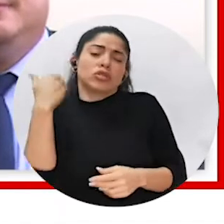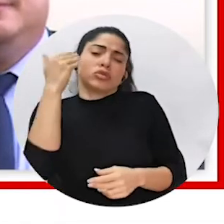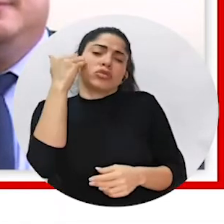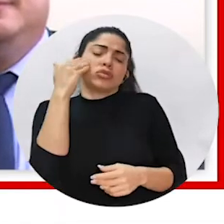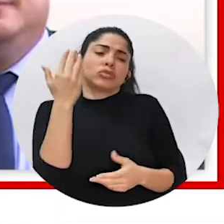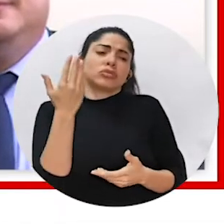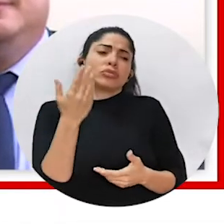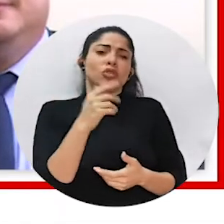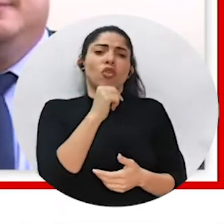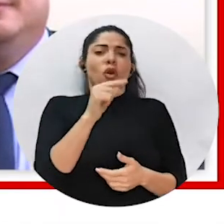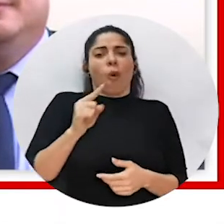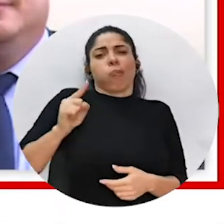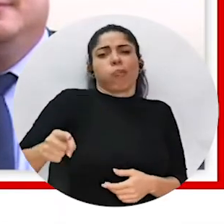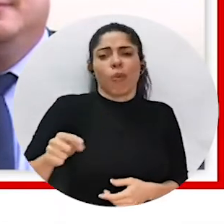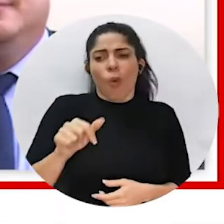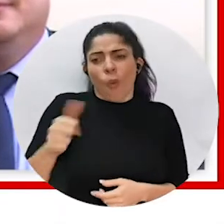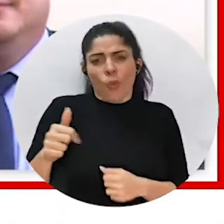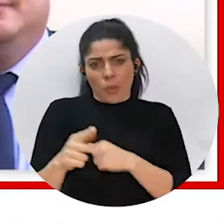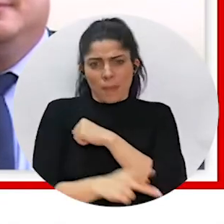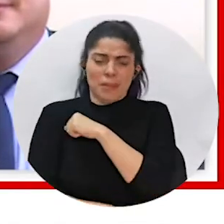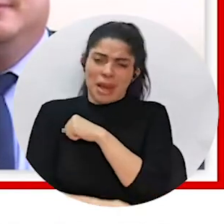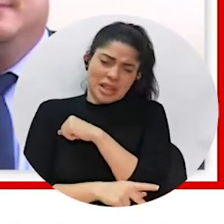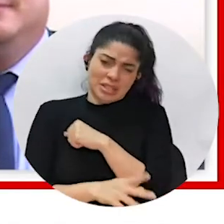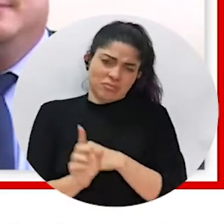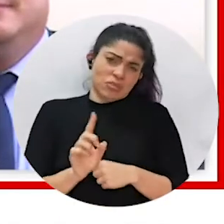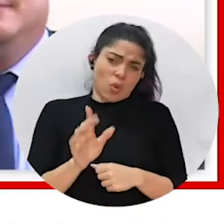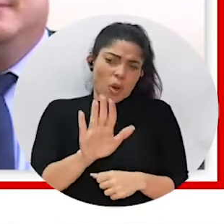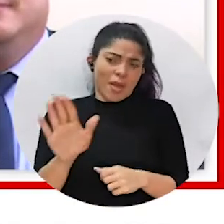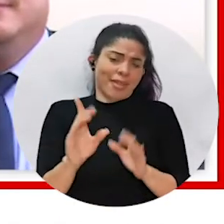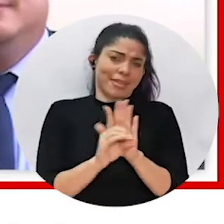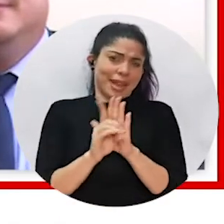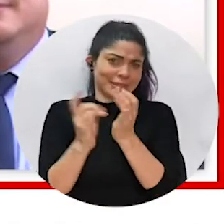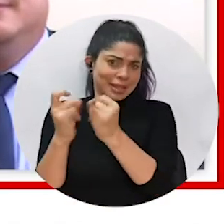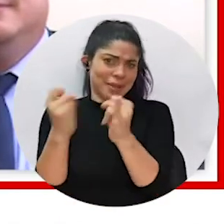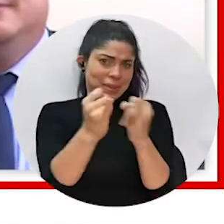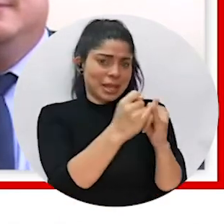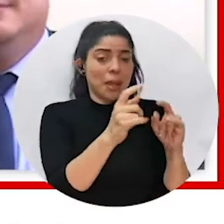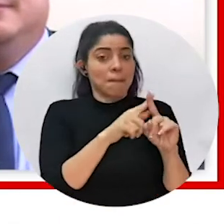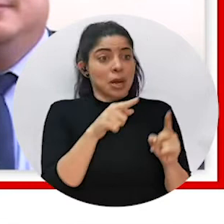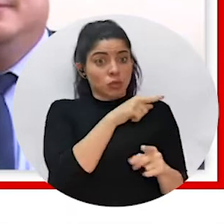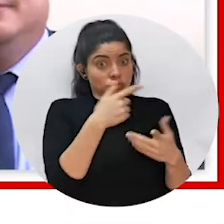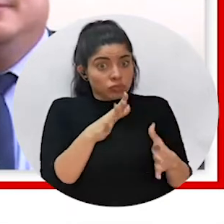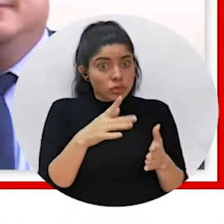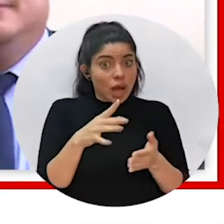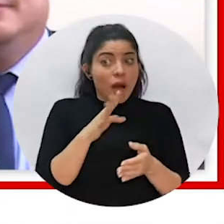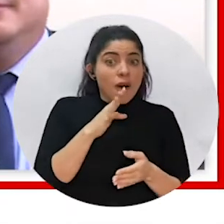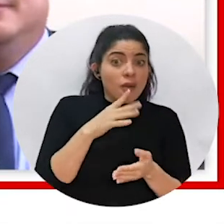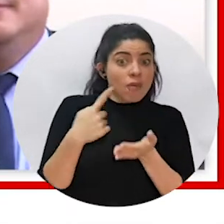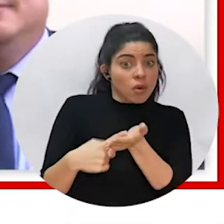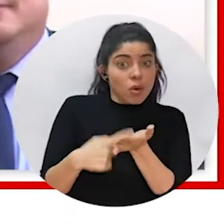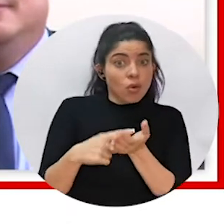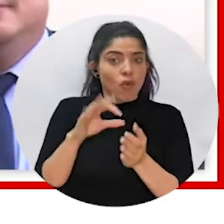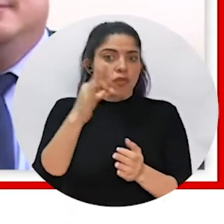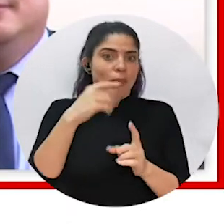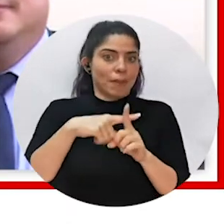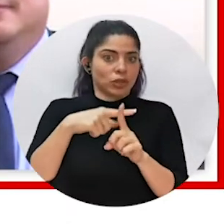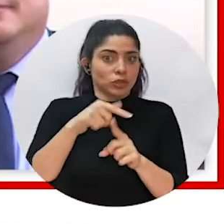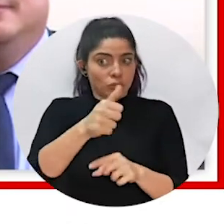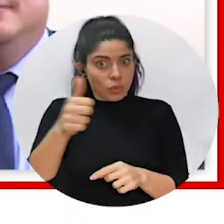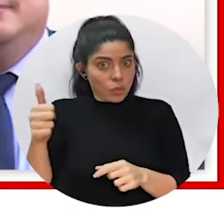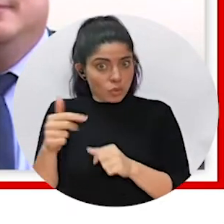actively? I mean, obviously not imposing on their sovereign right, but are you having that kind of discussion